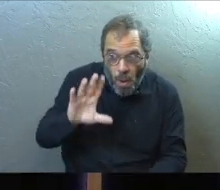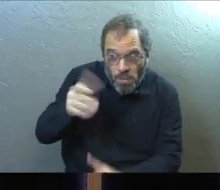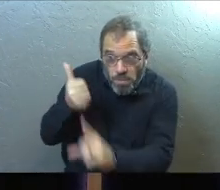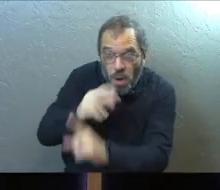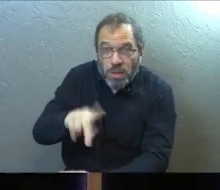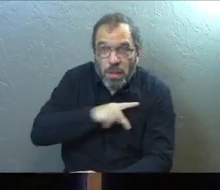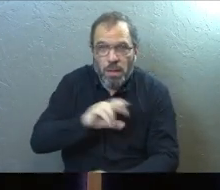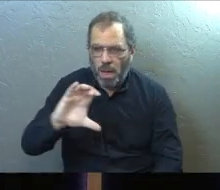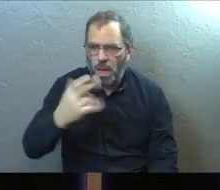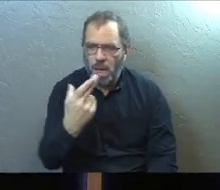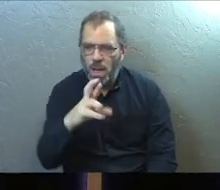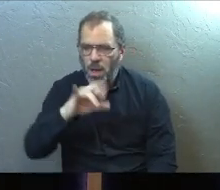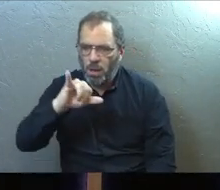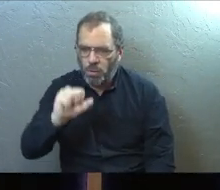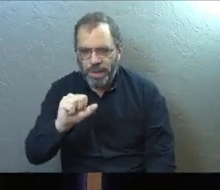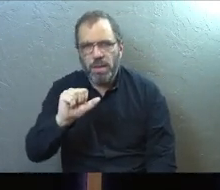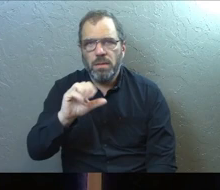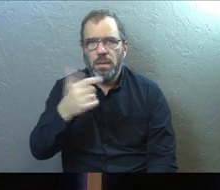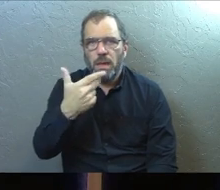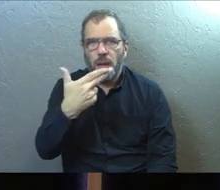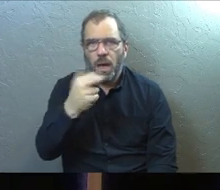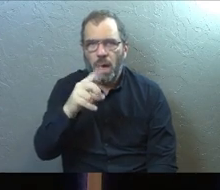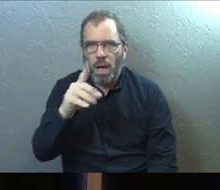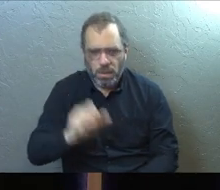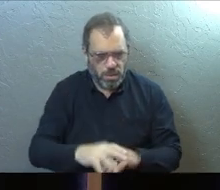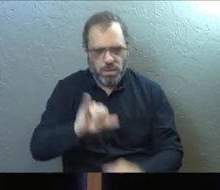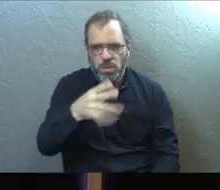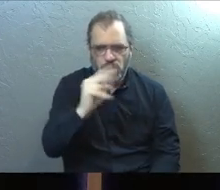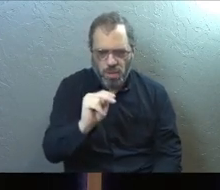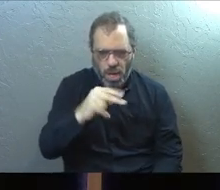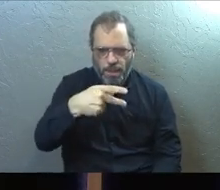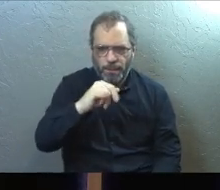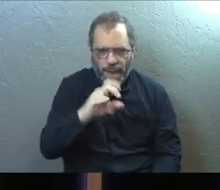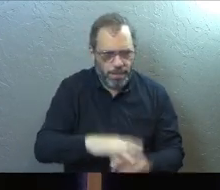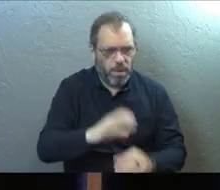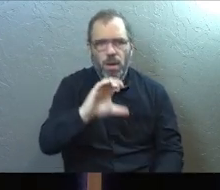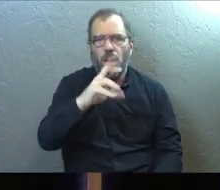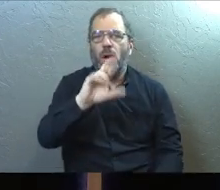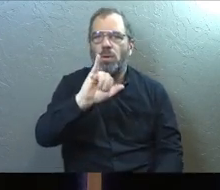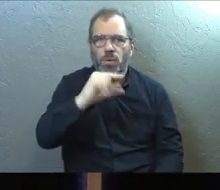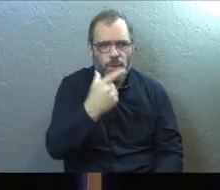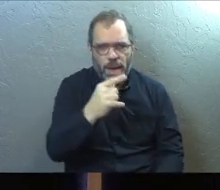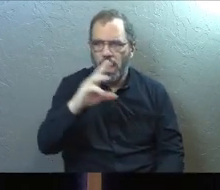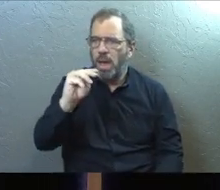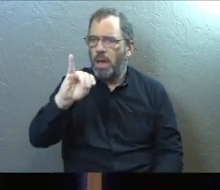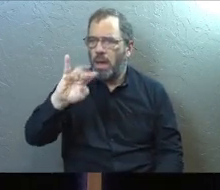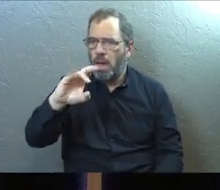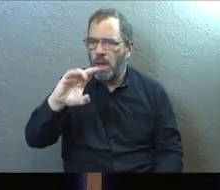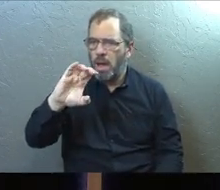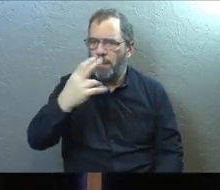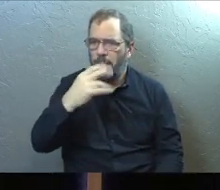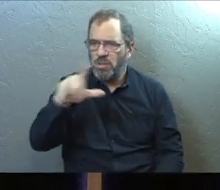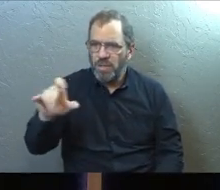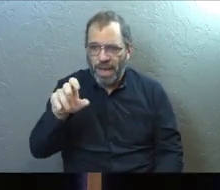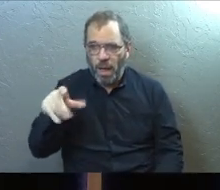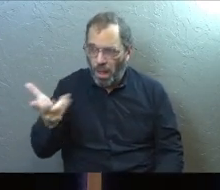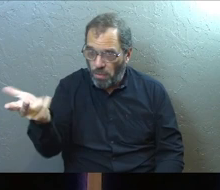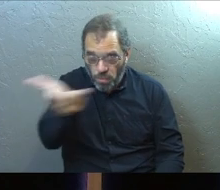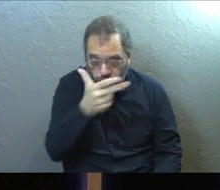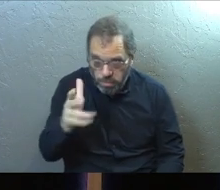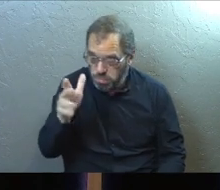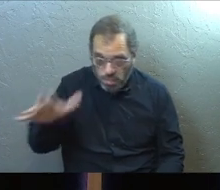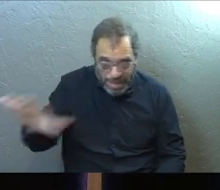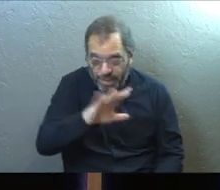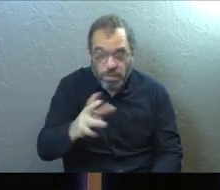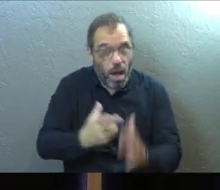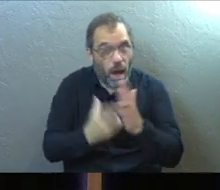Personally, Chris Hodges is a modern pastor, John Piper, Craig Rochelle have all come out in recent years and been very, very